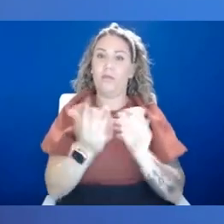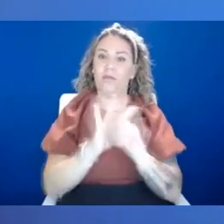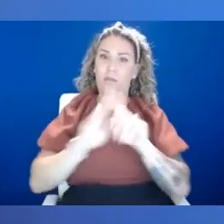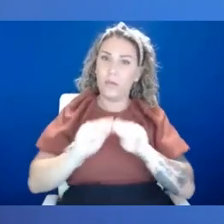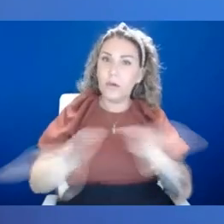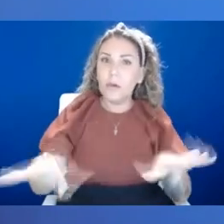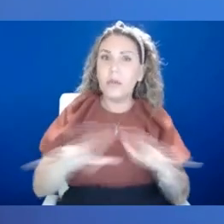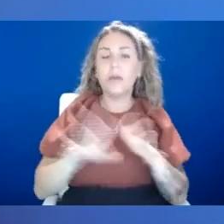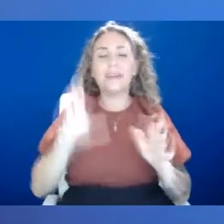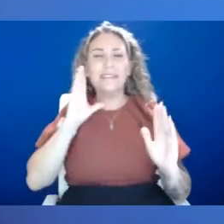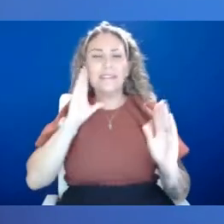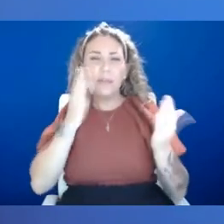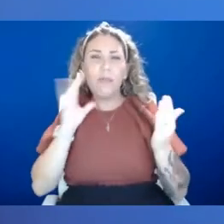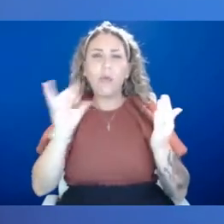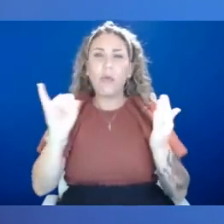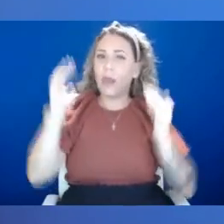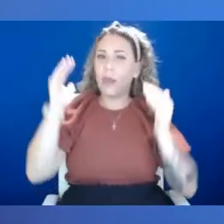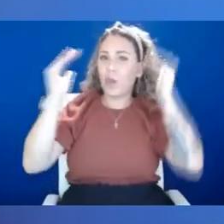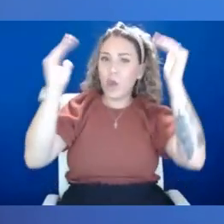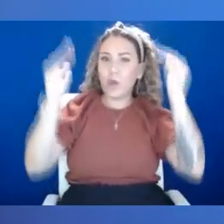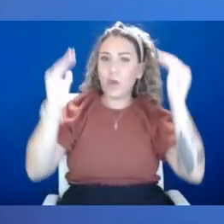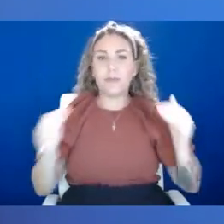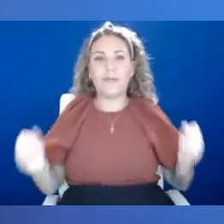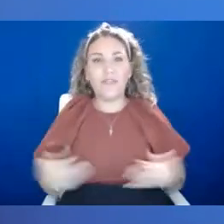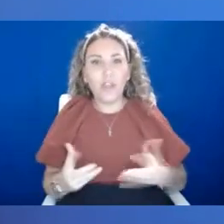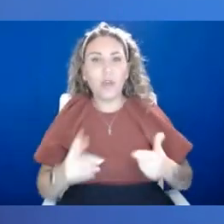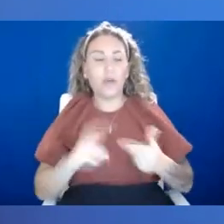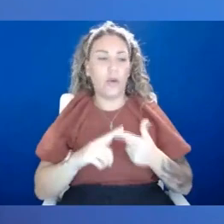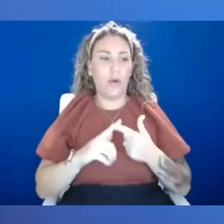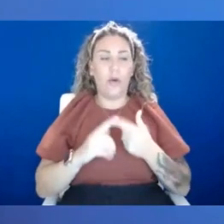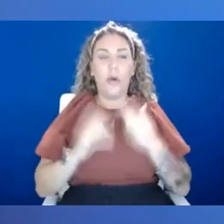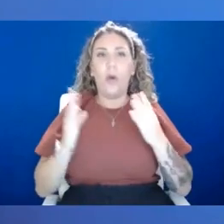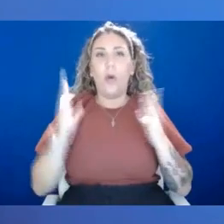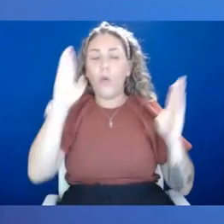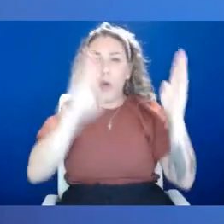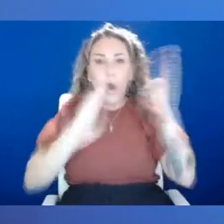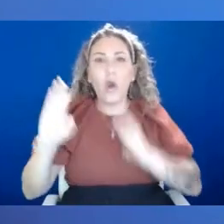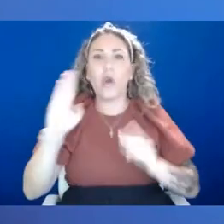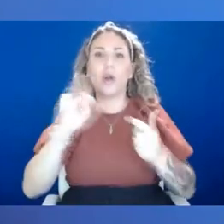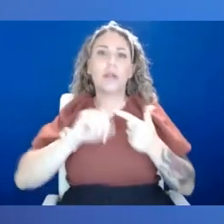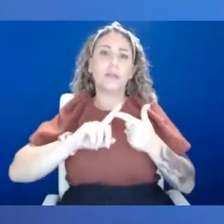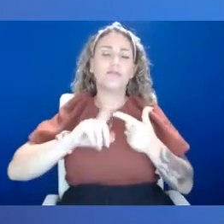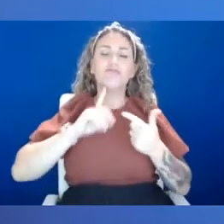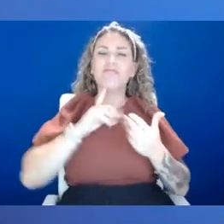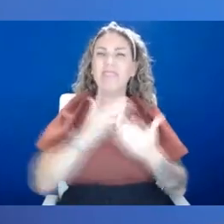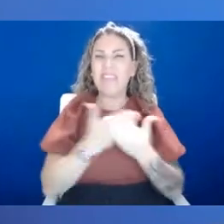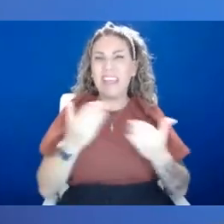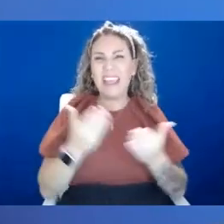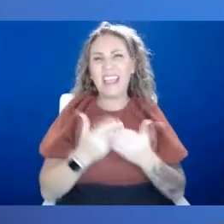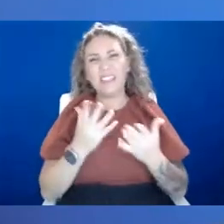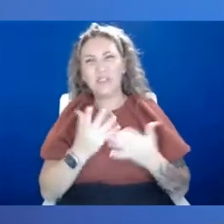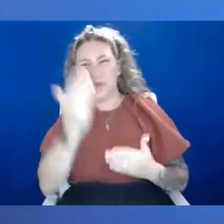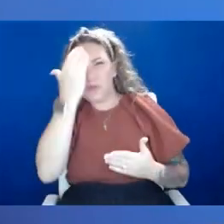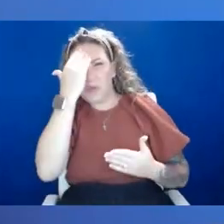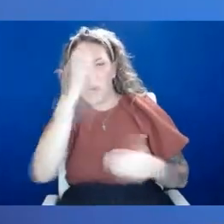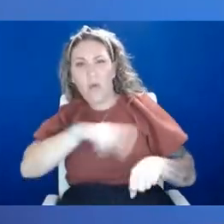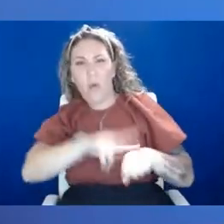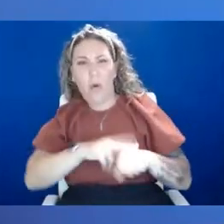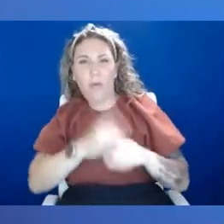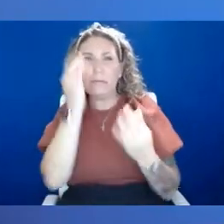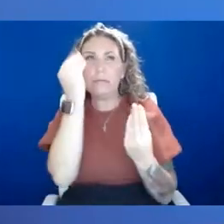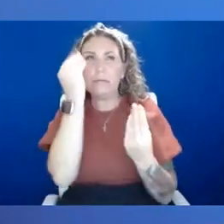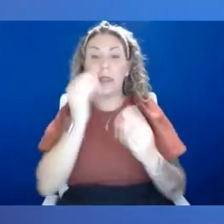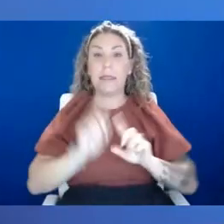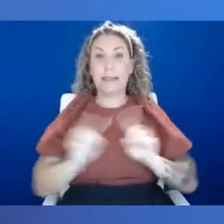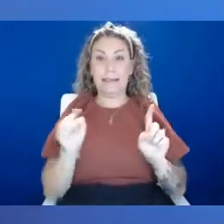anxiety, and that's, you know, your fear, your worry, some things that we kind of classically think with anxiety. How we see the difference in children is we